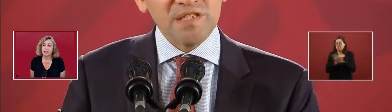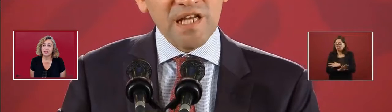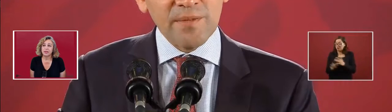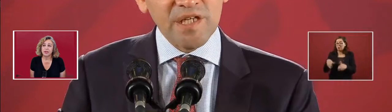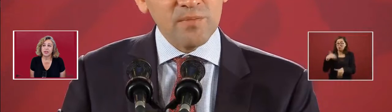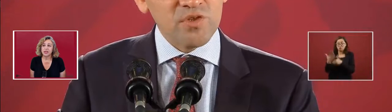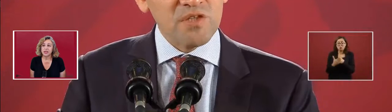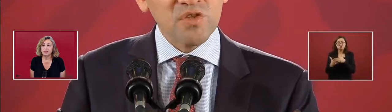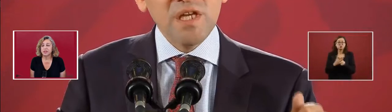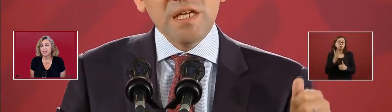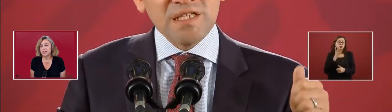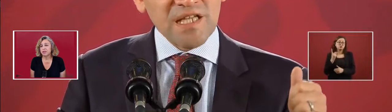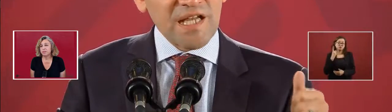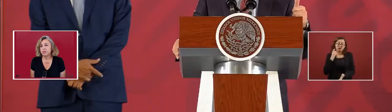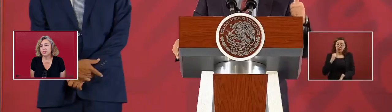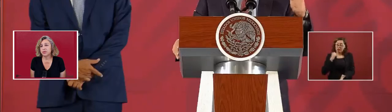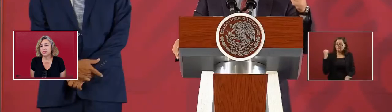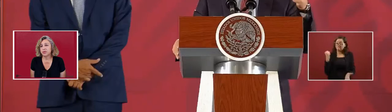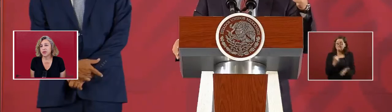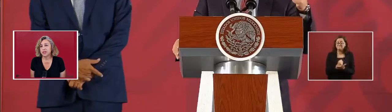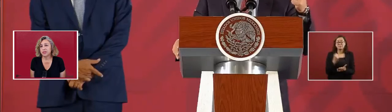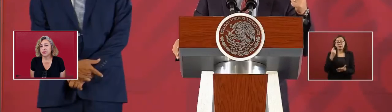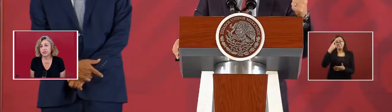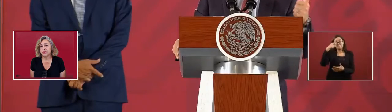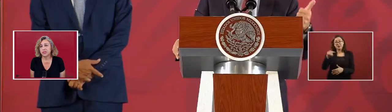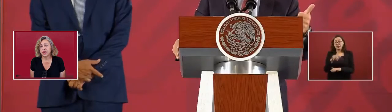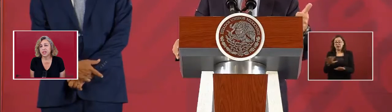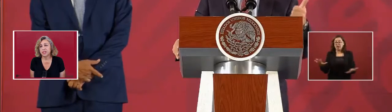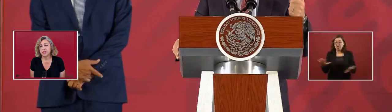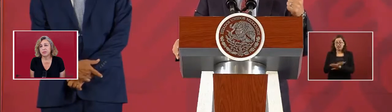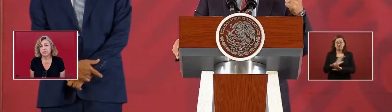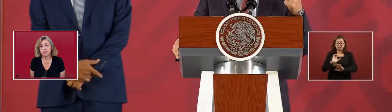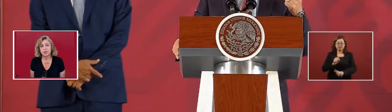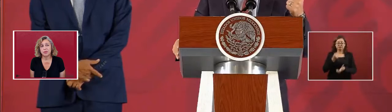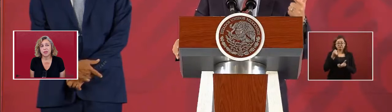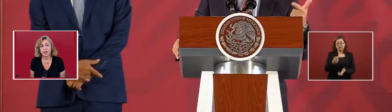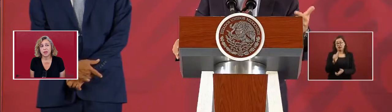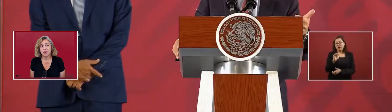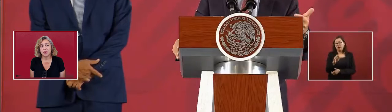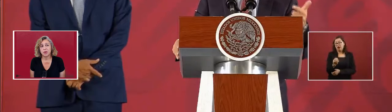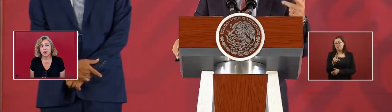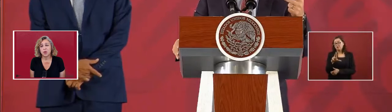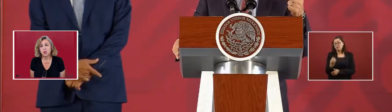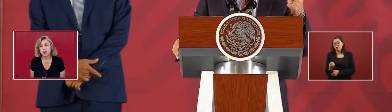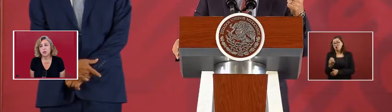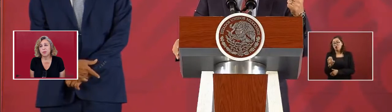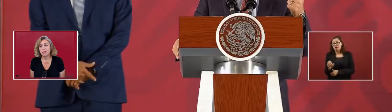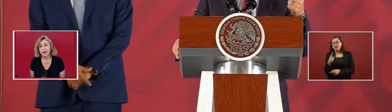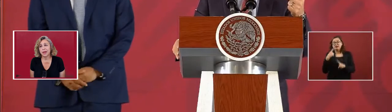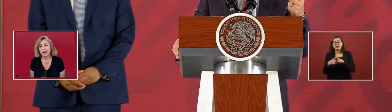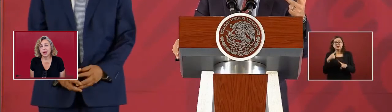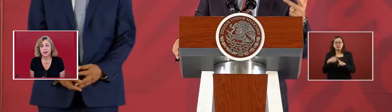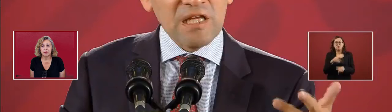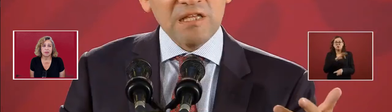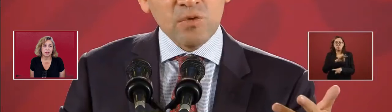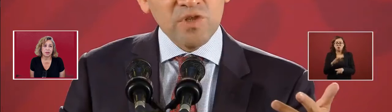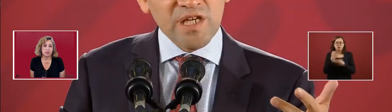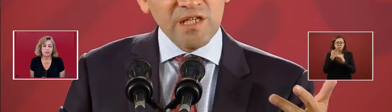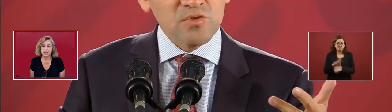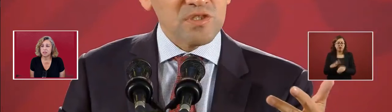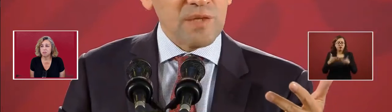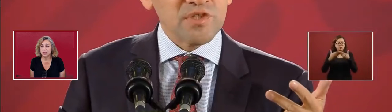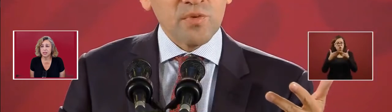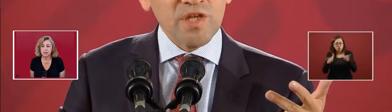There are initiatives that are trying to change the... Who can open bank accounts,